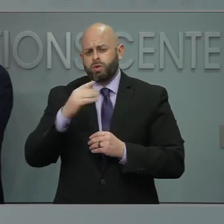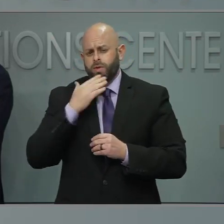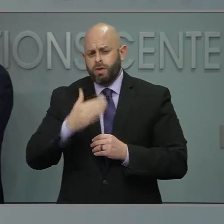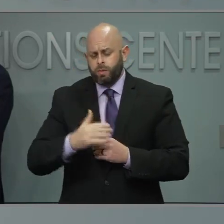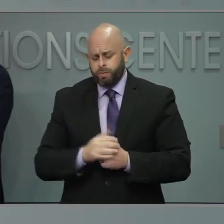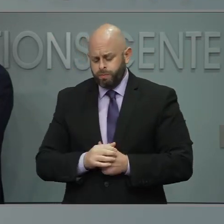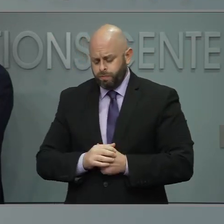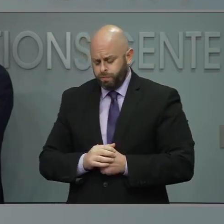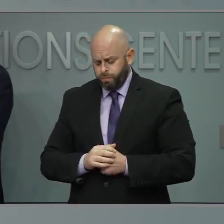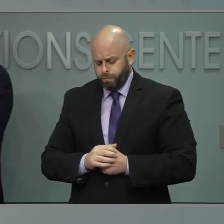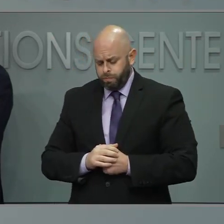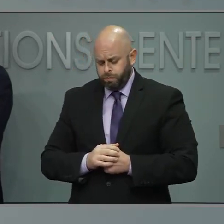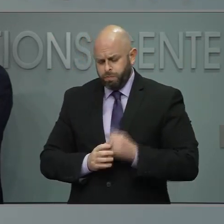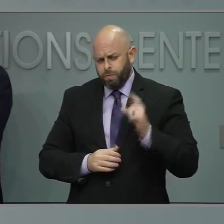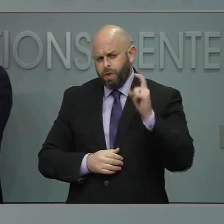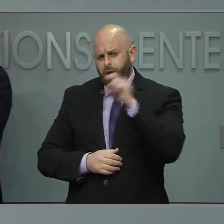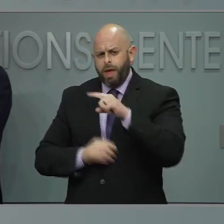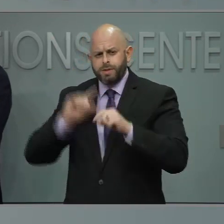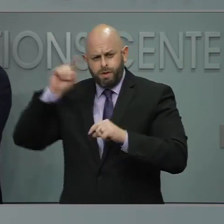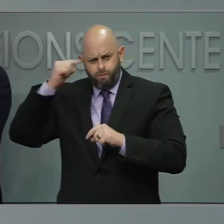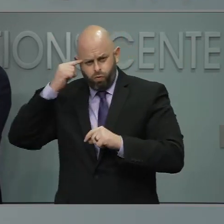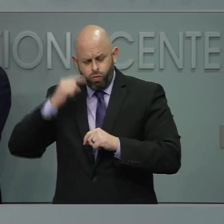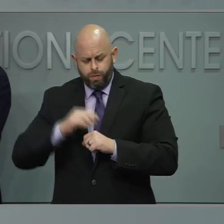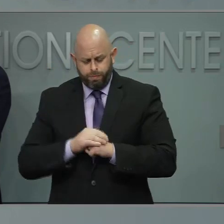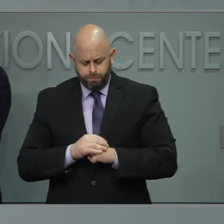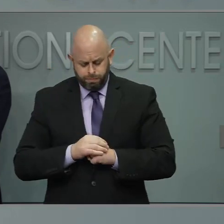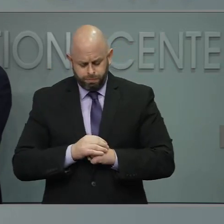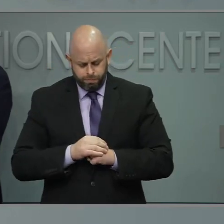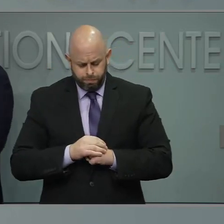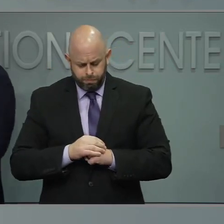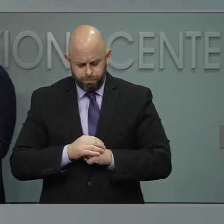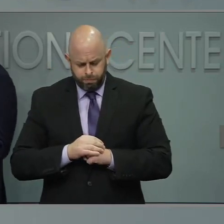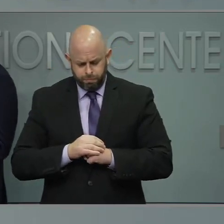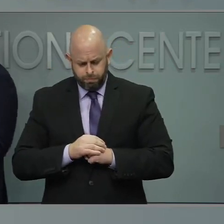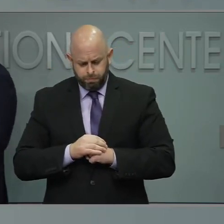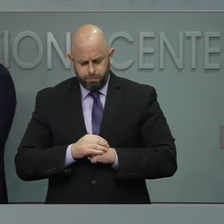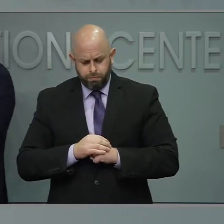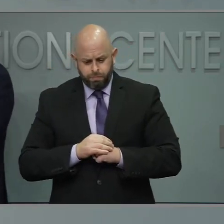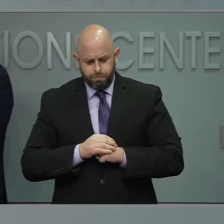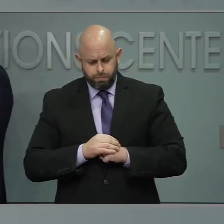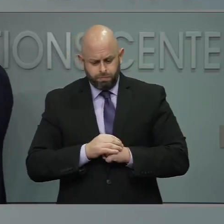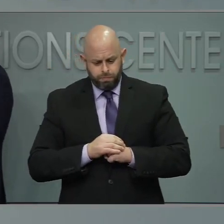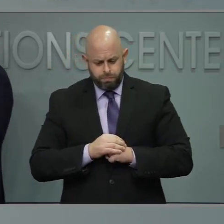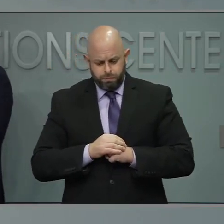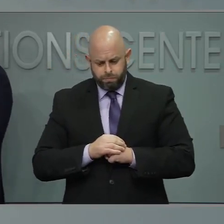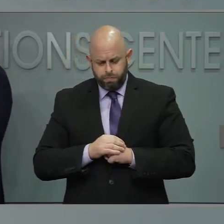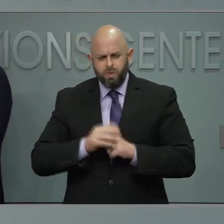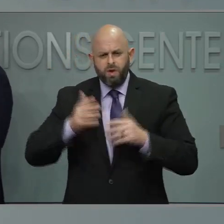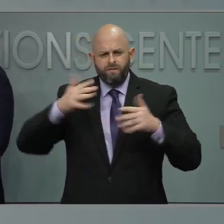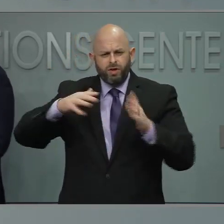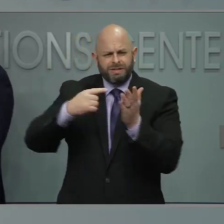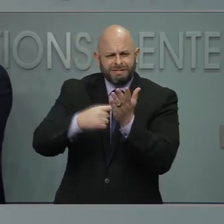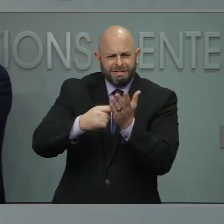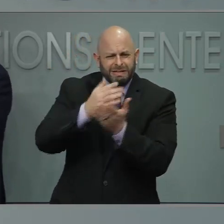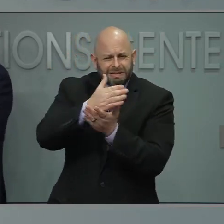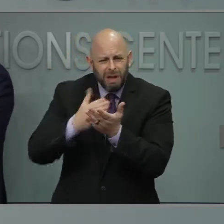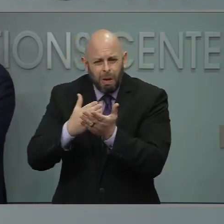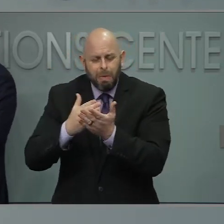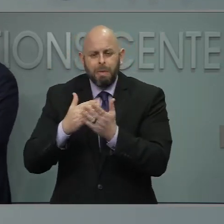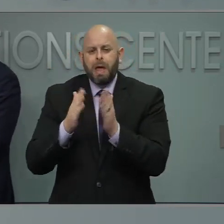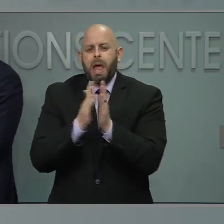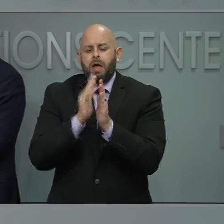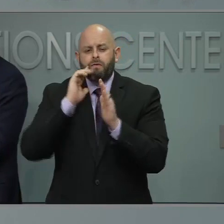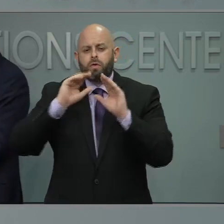Governor, you touched on this a few moments ago, but I'll just ask for a little bit more clarification. Specifically, a